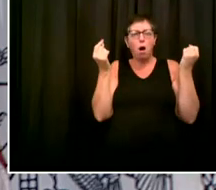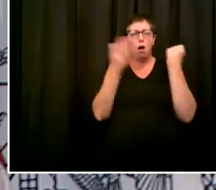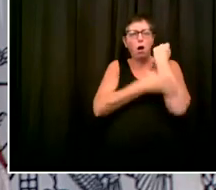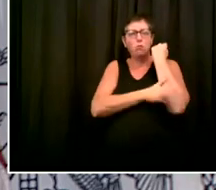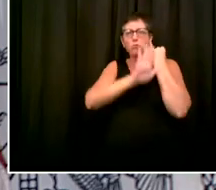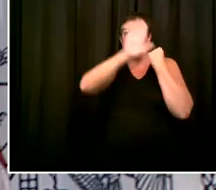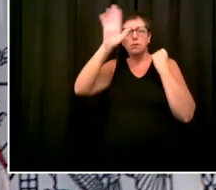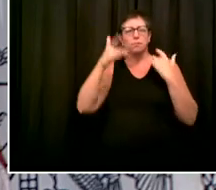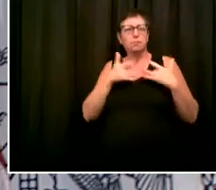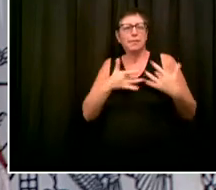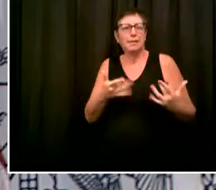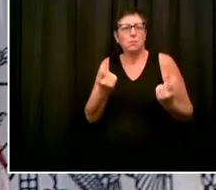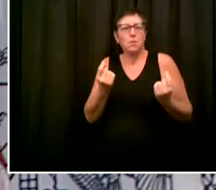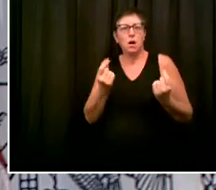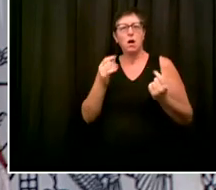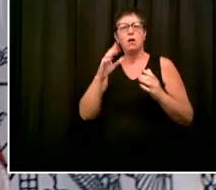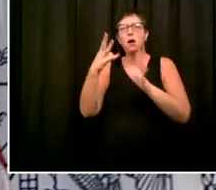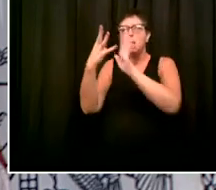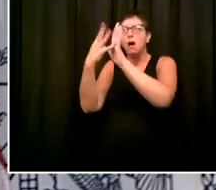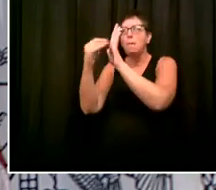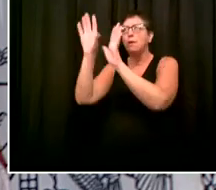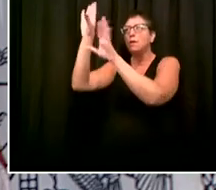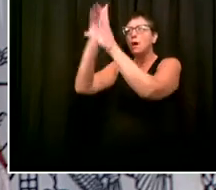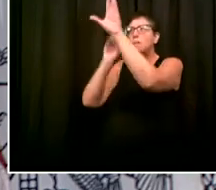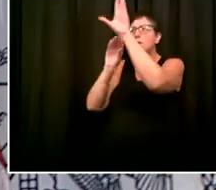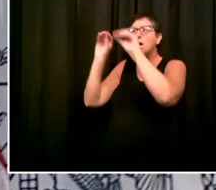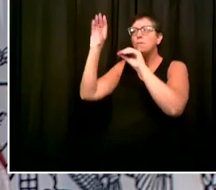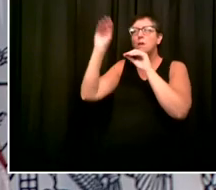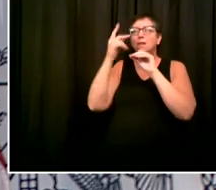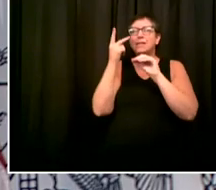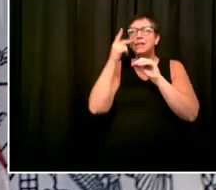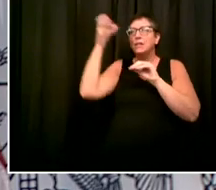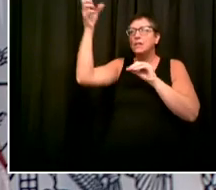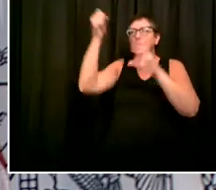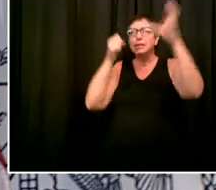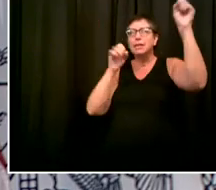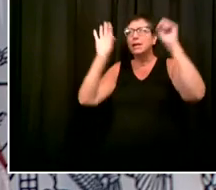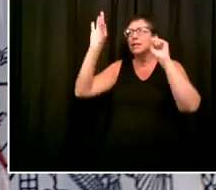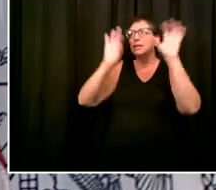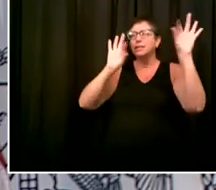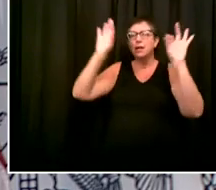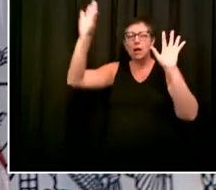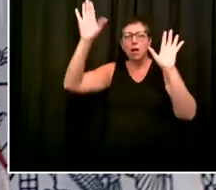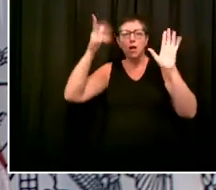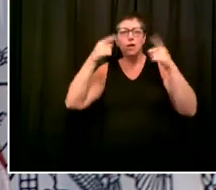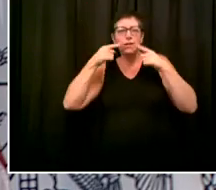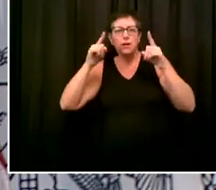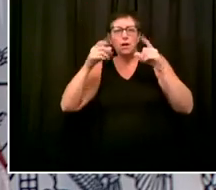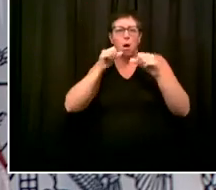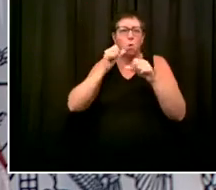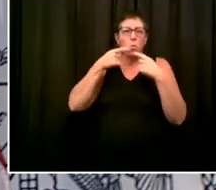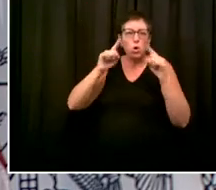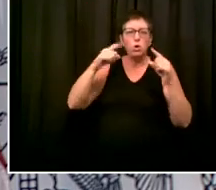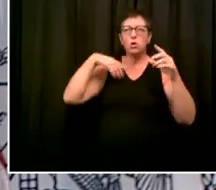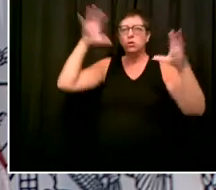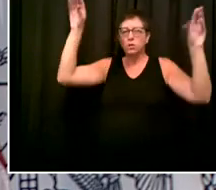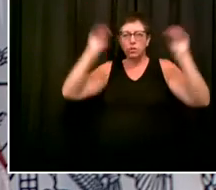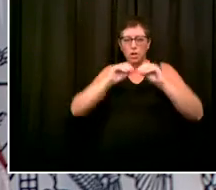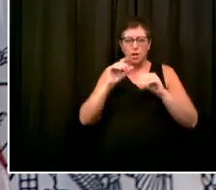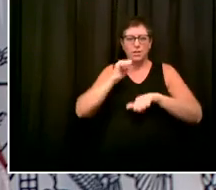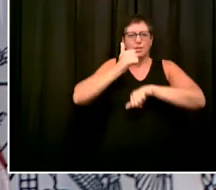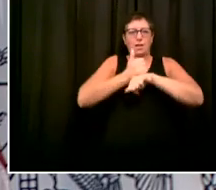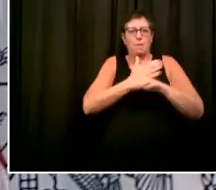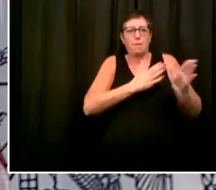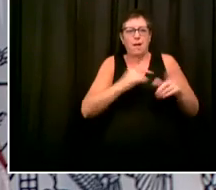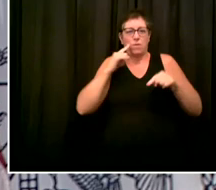around the world and combining them into one very coordinated plan here for the New York City public schools. And I really think at this point